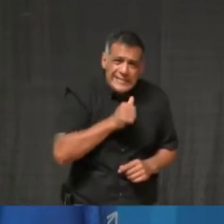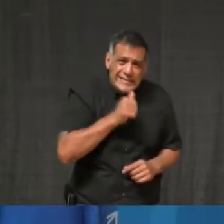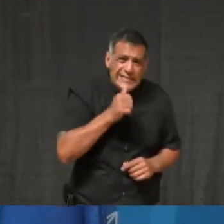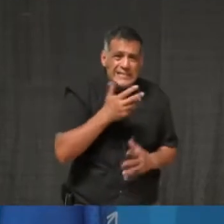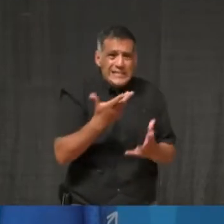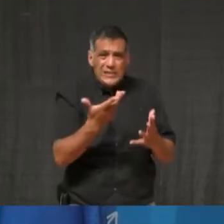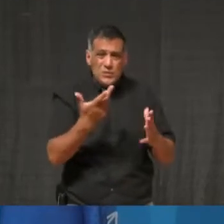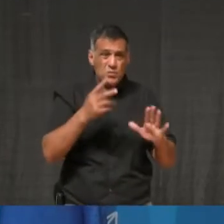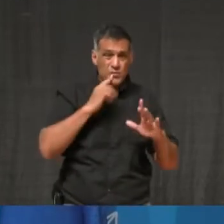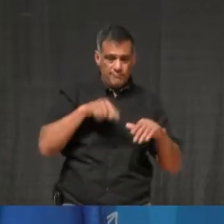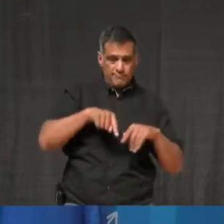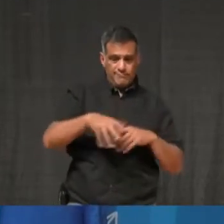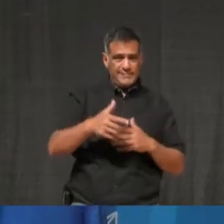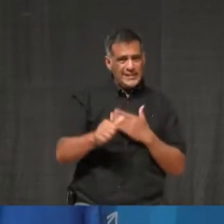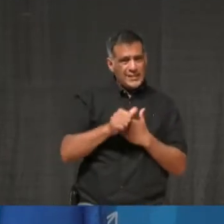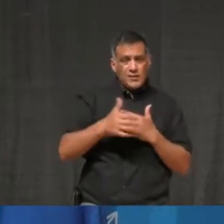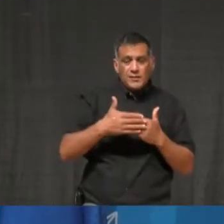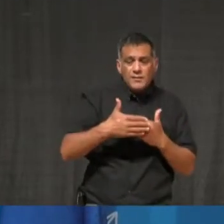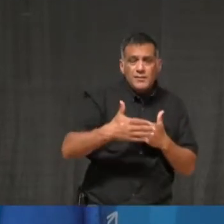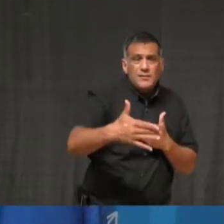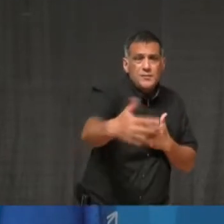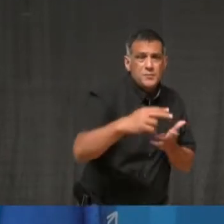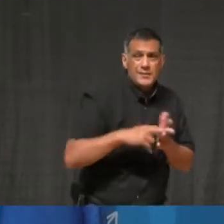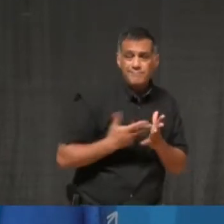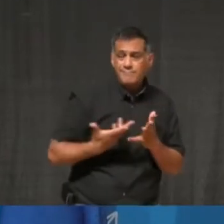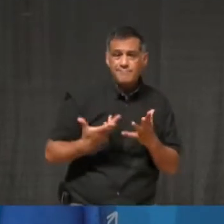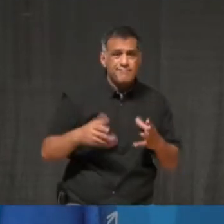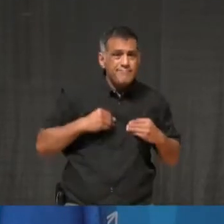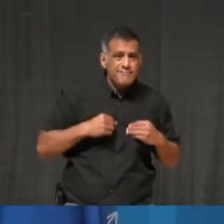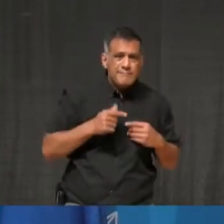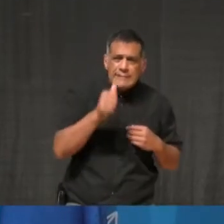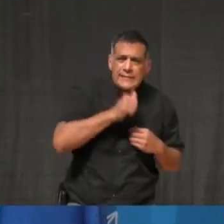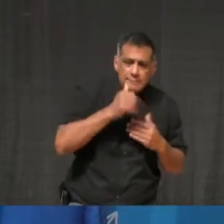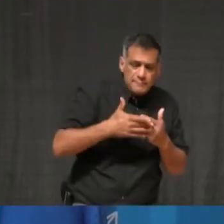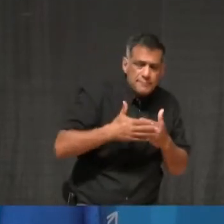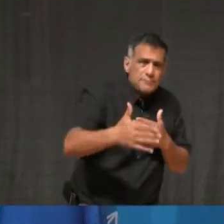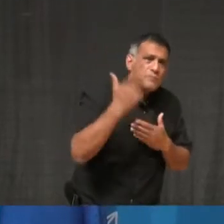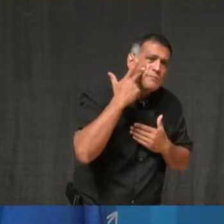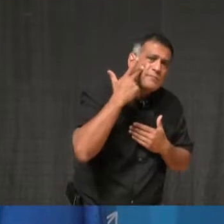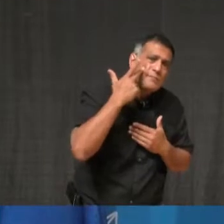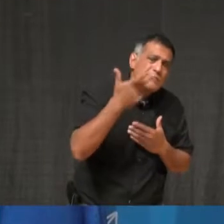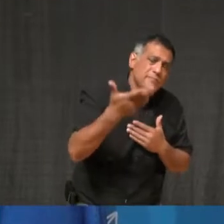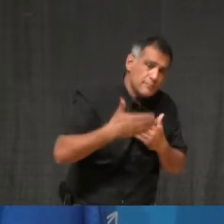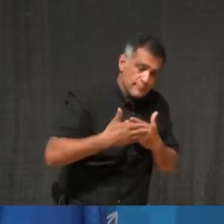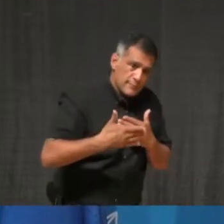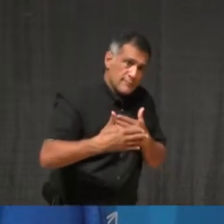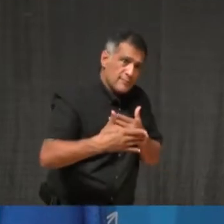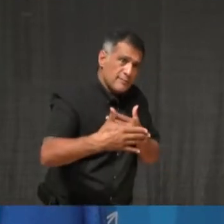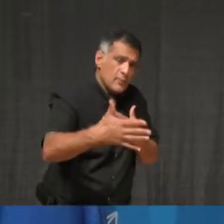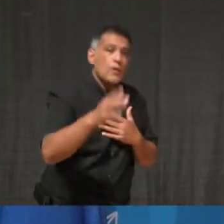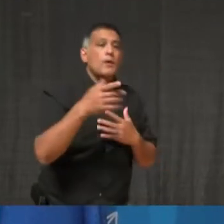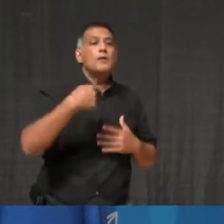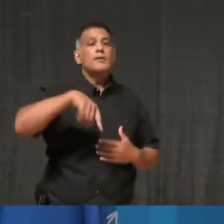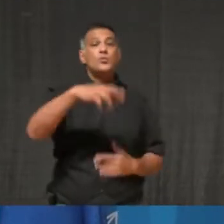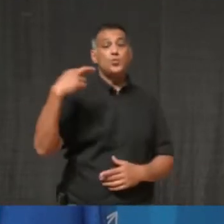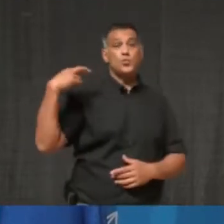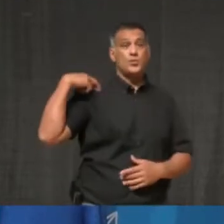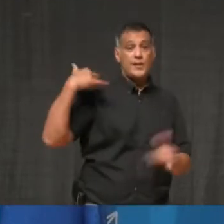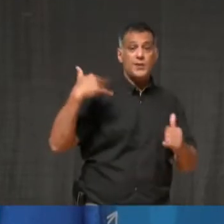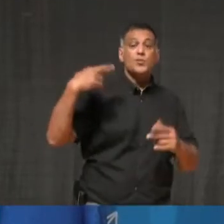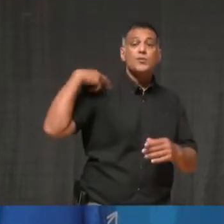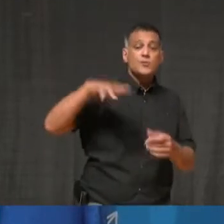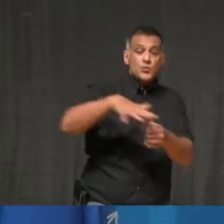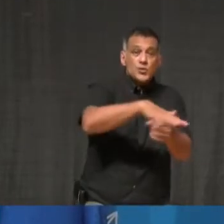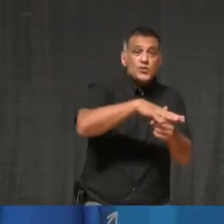I'm also calling on places of worship in our community. While recognizing that modified Stage 2 restrictions are